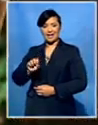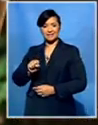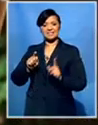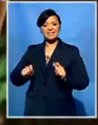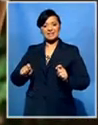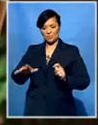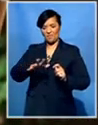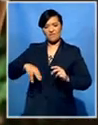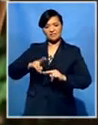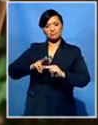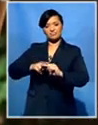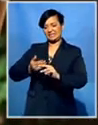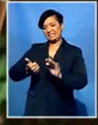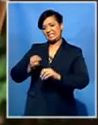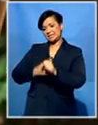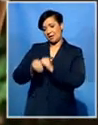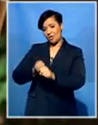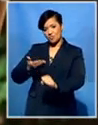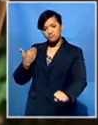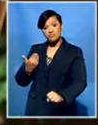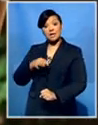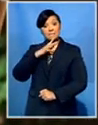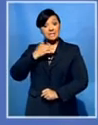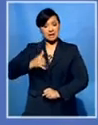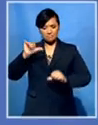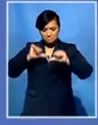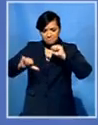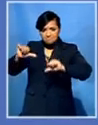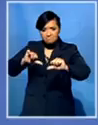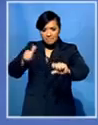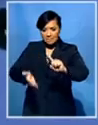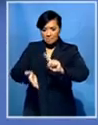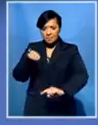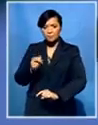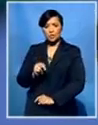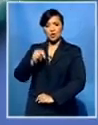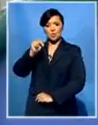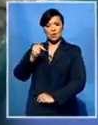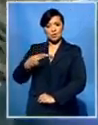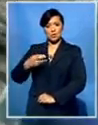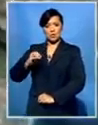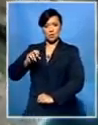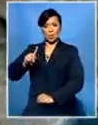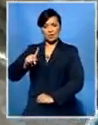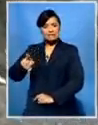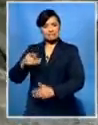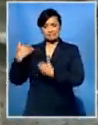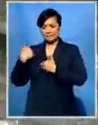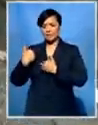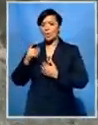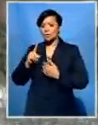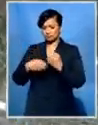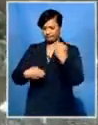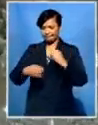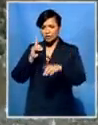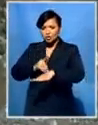more than 60 years ago. A local scientist stumbled upon the insect in the Nortok wetlands while doing doctorate research. The